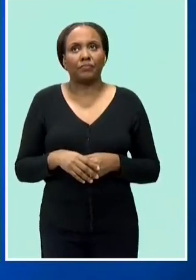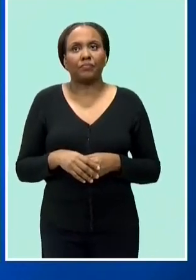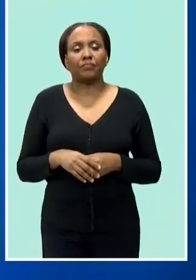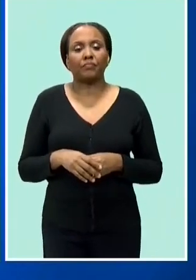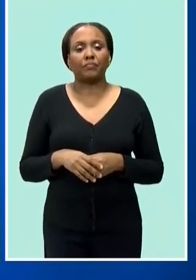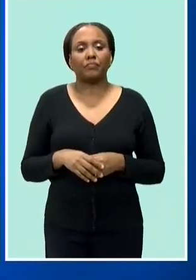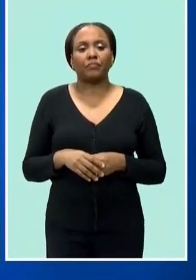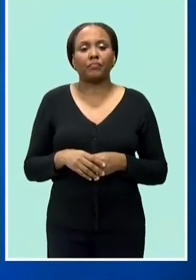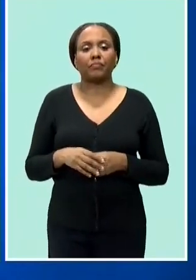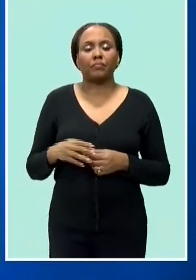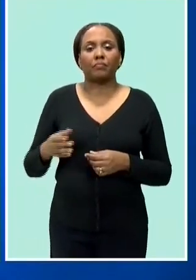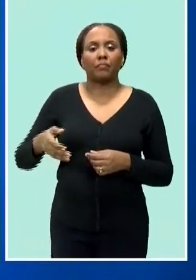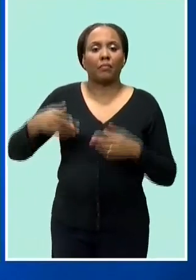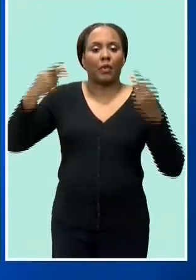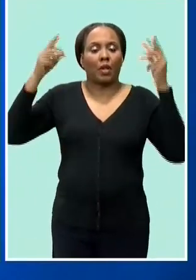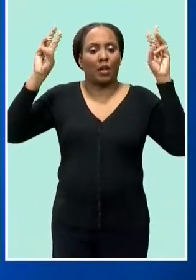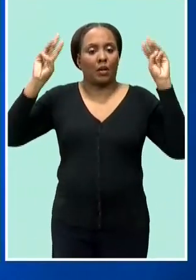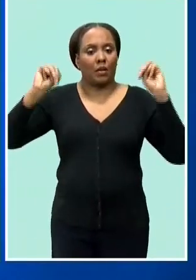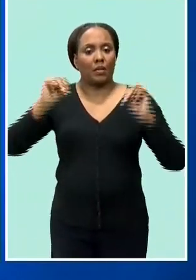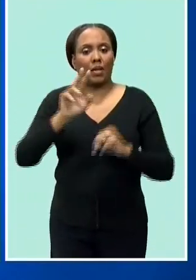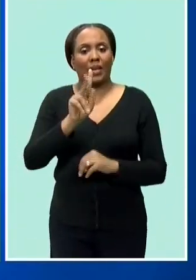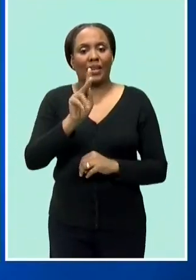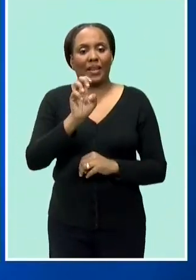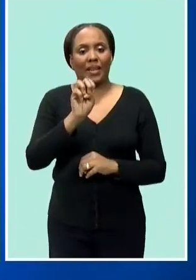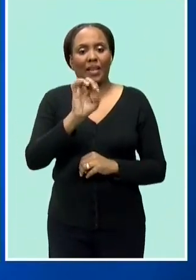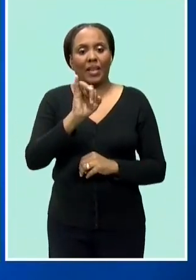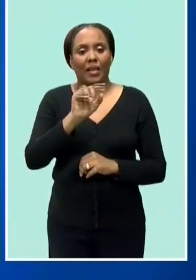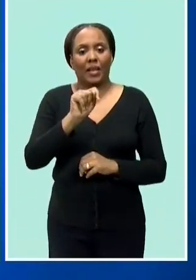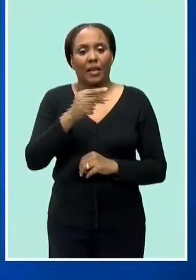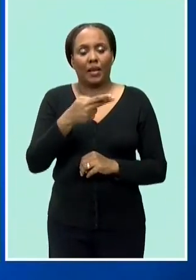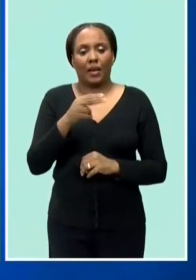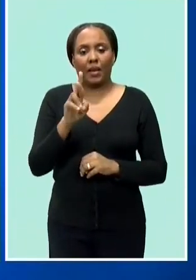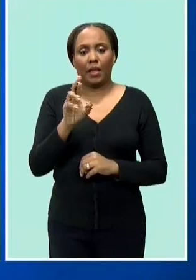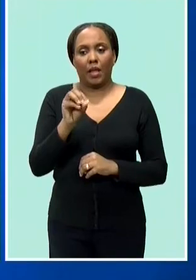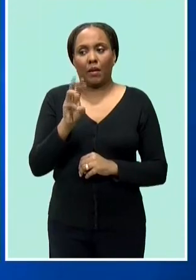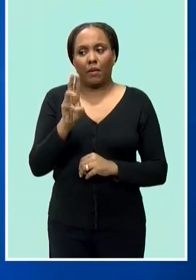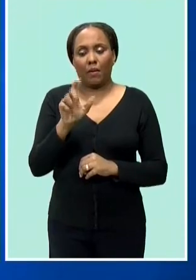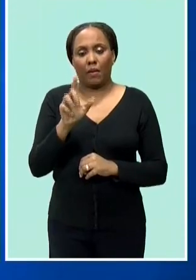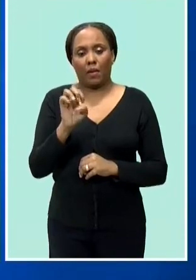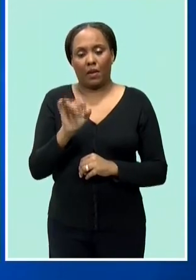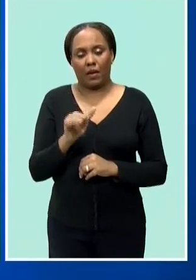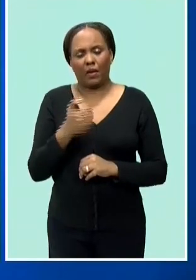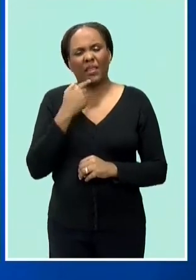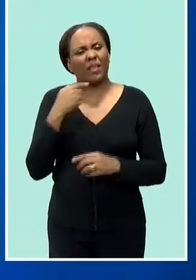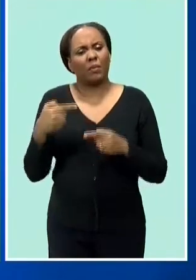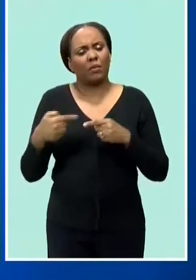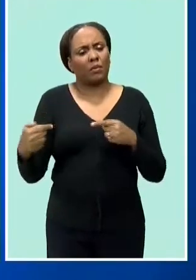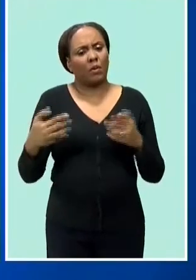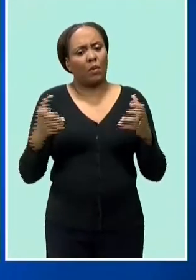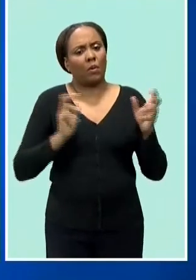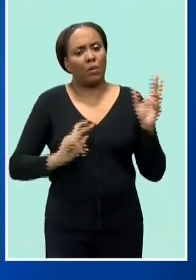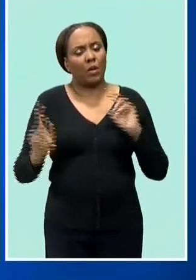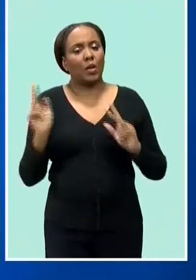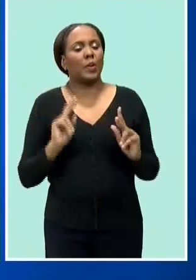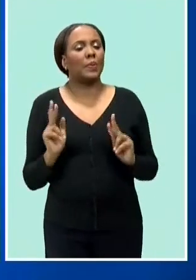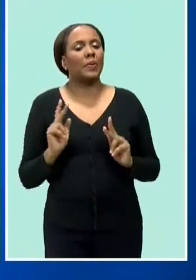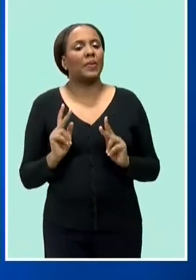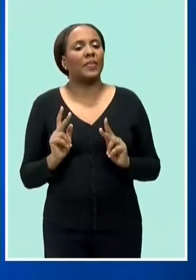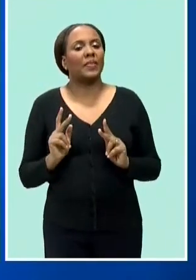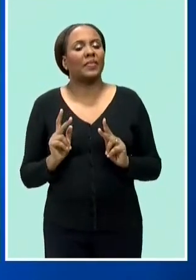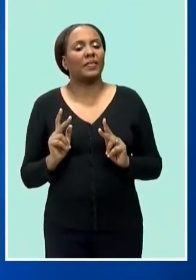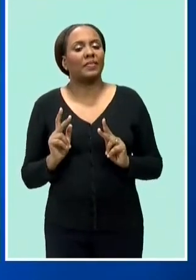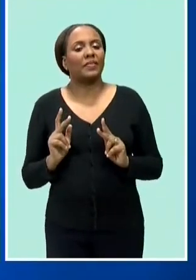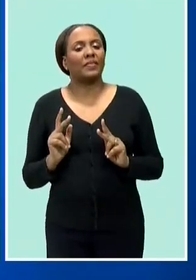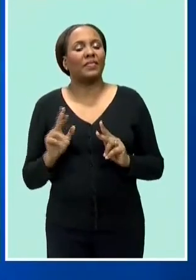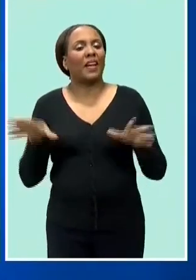sports and family day prime minister dr keith rowley said the opposition wants citizens to get accustomed to corruption he